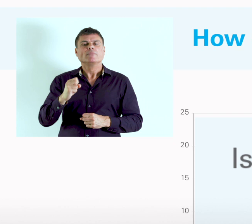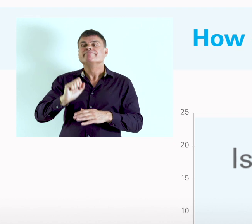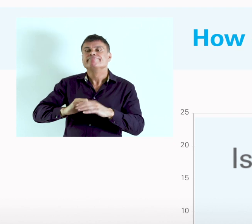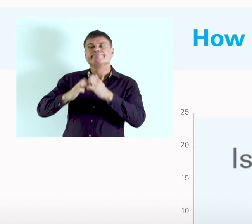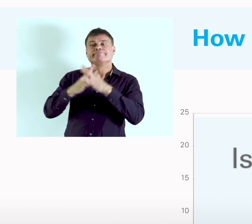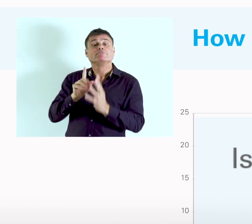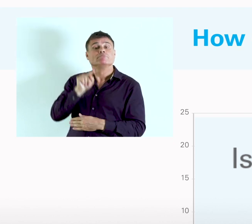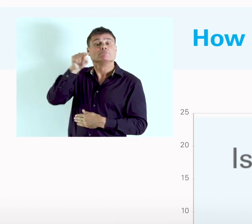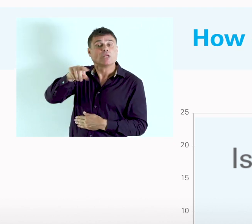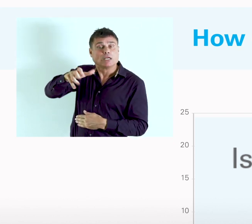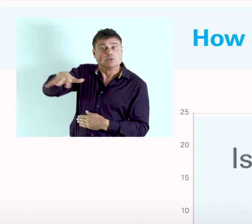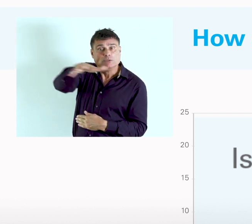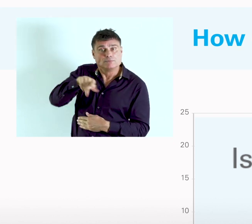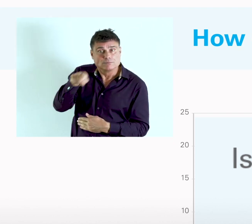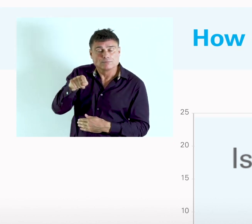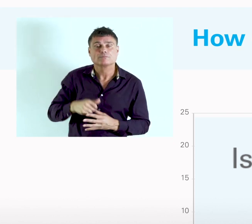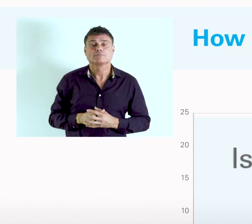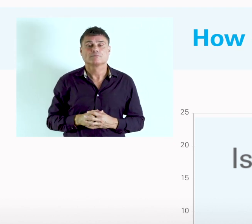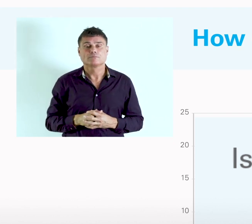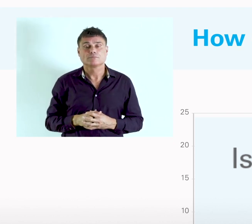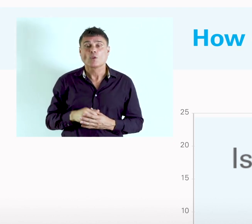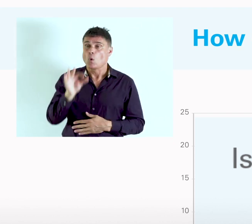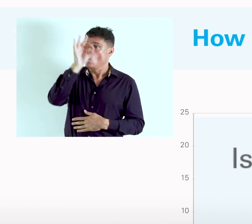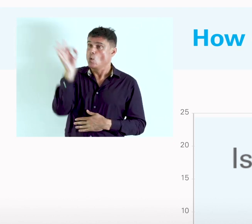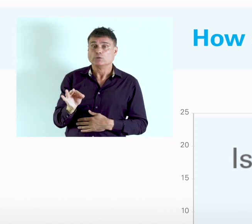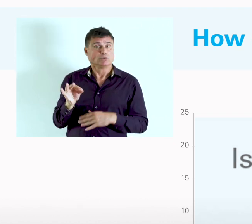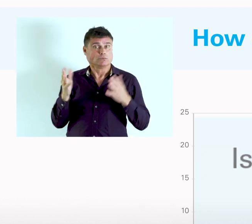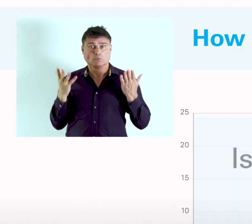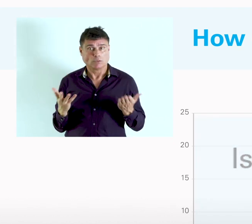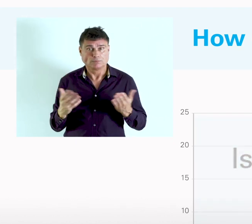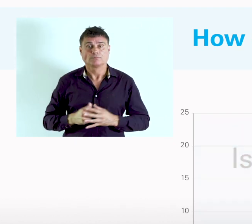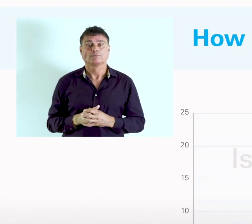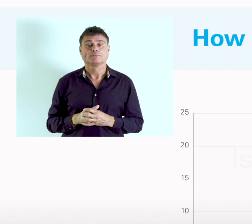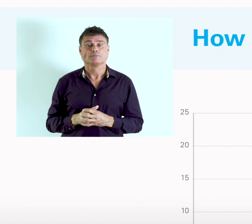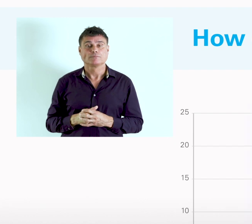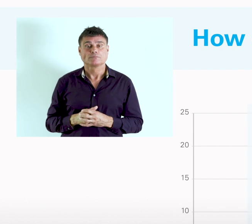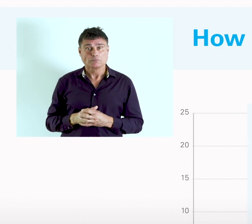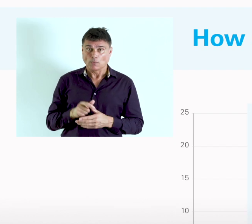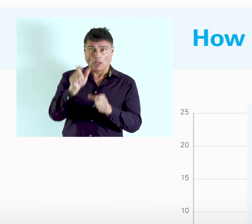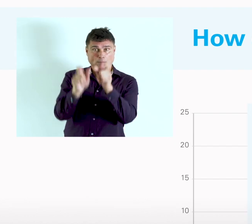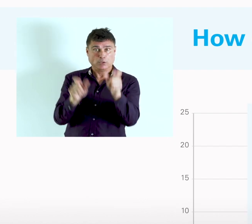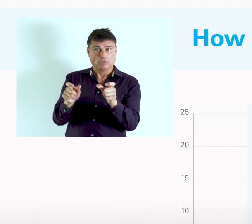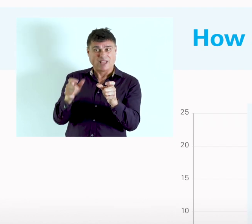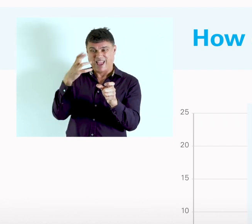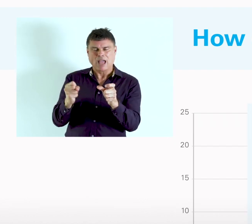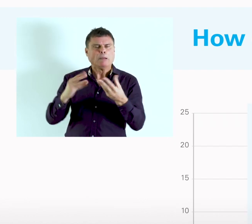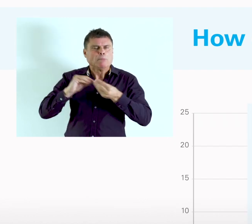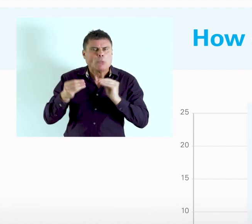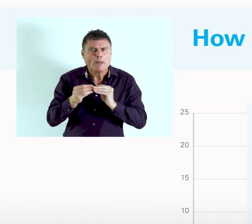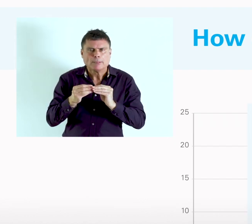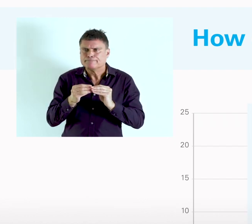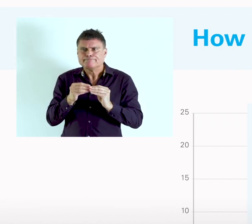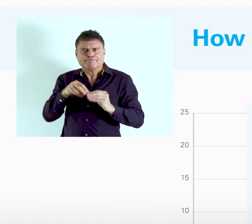implemented in the country. The question used in the census was, does anyone have any